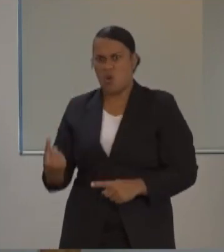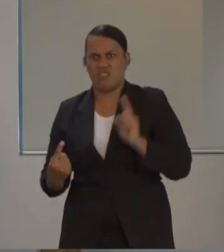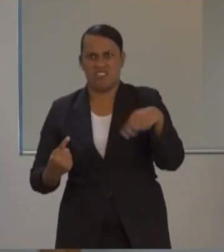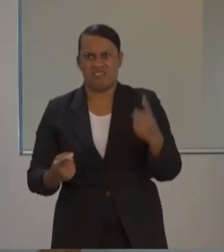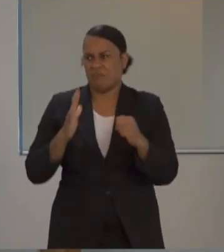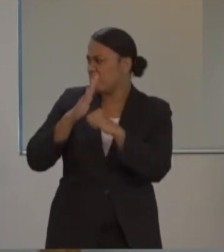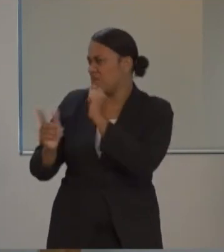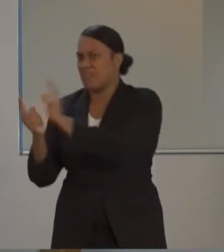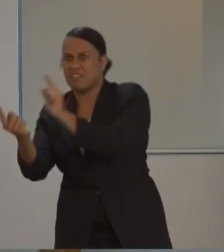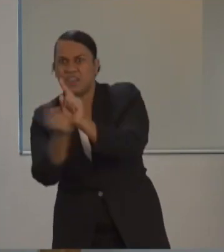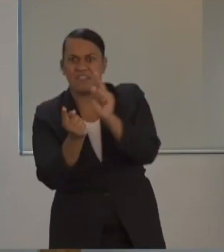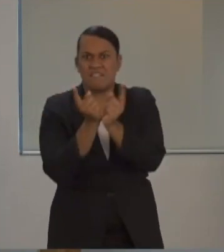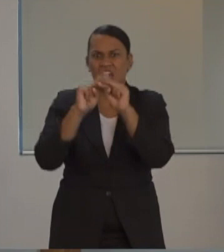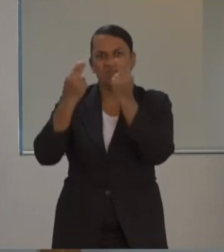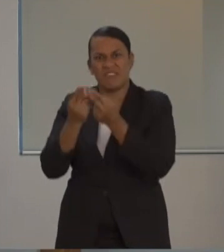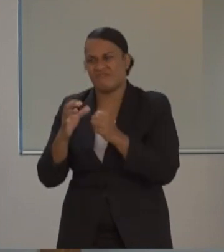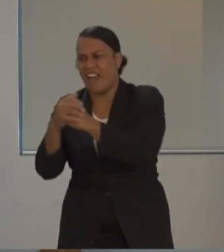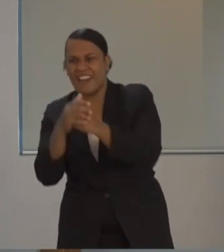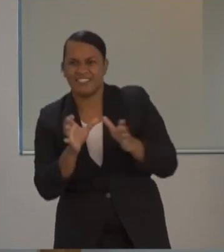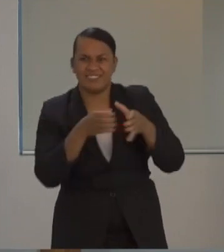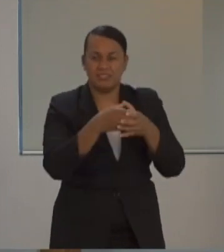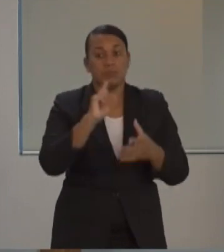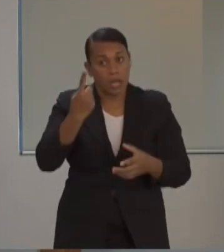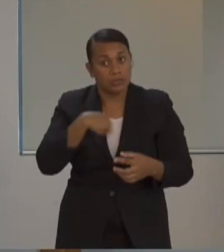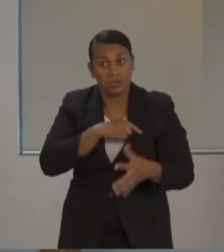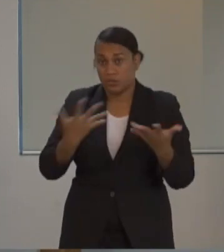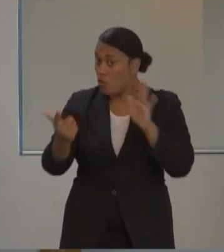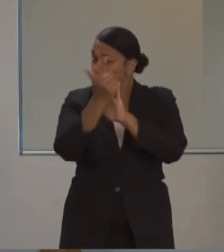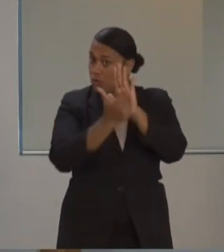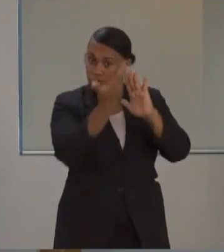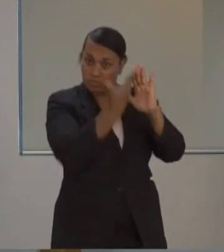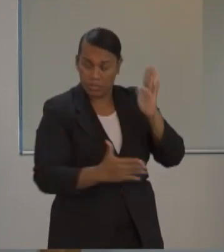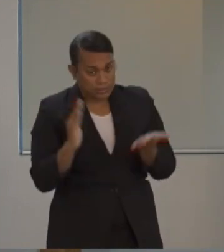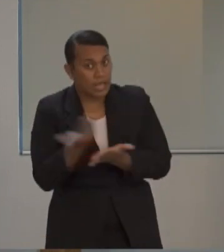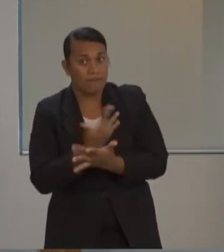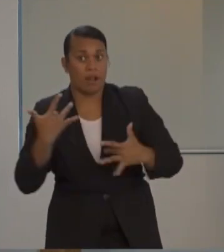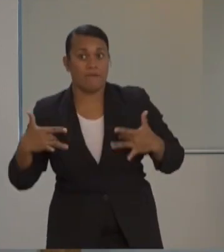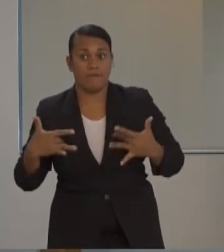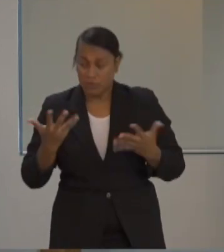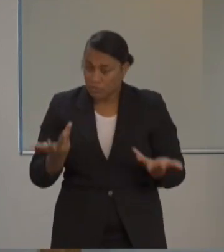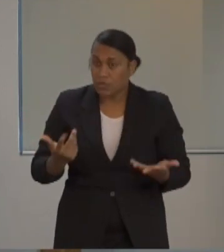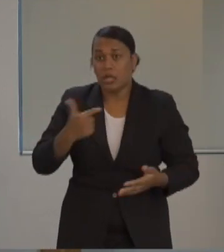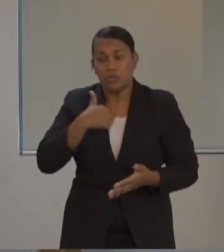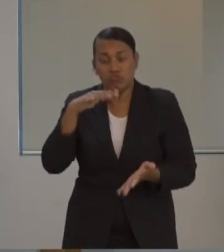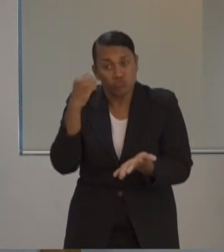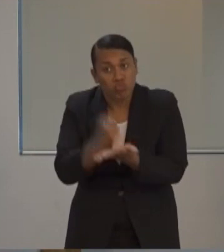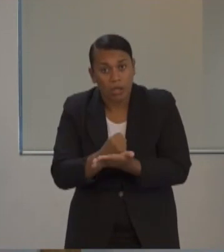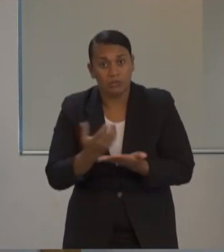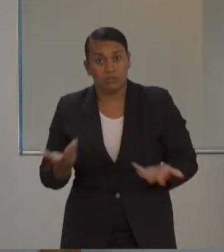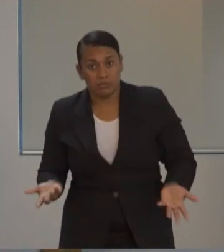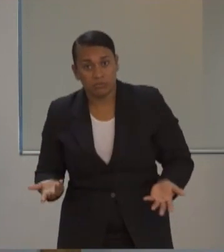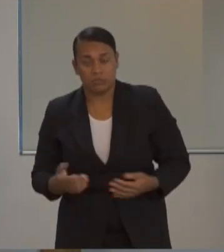gatherings. But these directives save lives, I assure you. When our victory over this